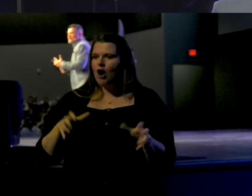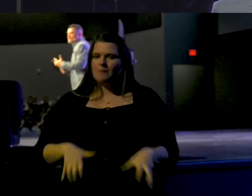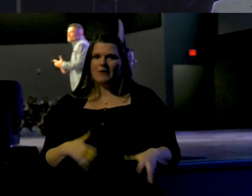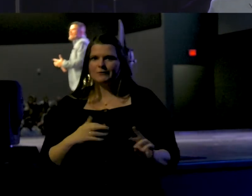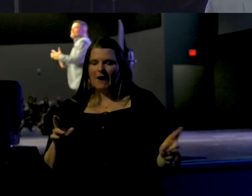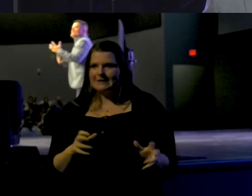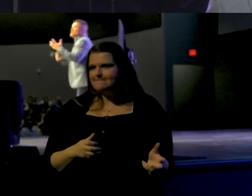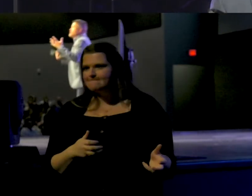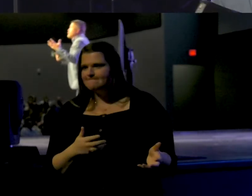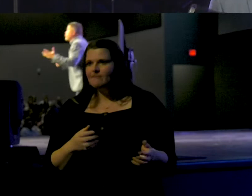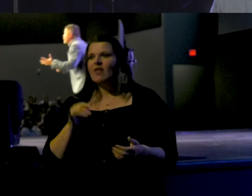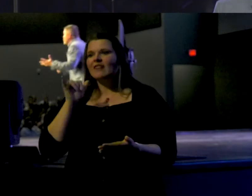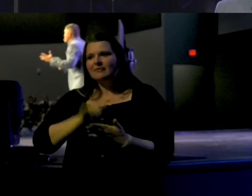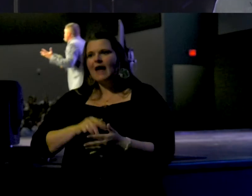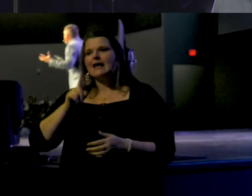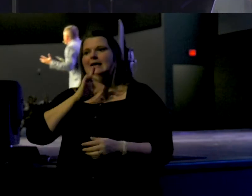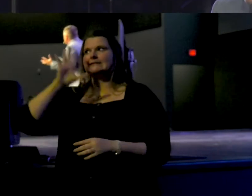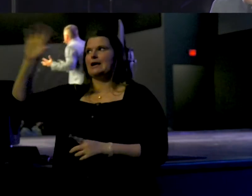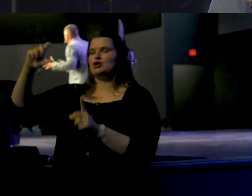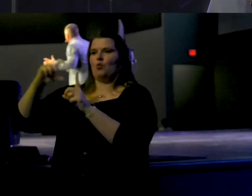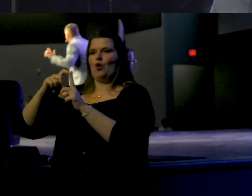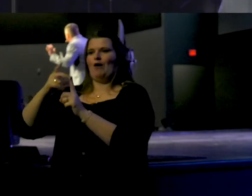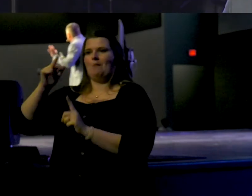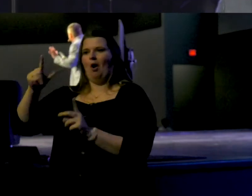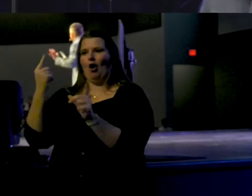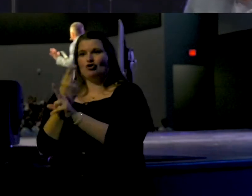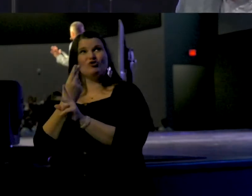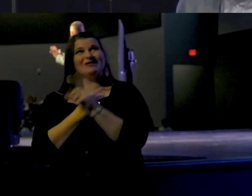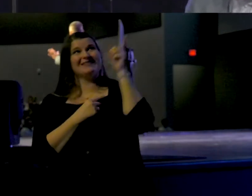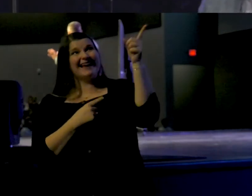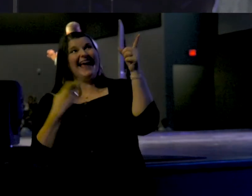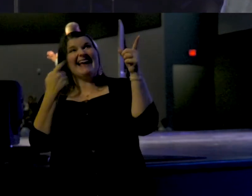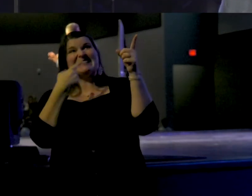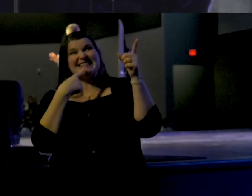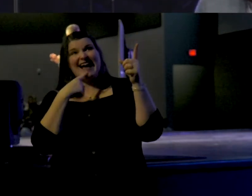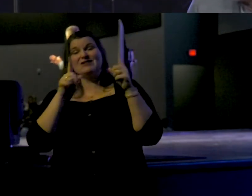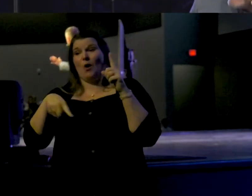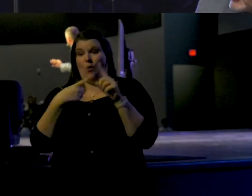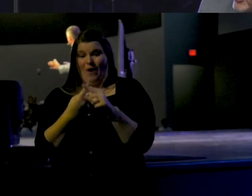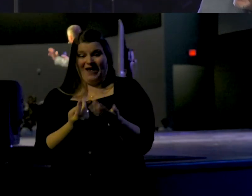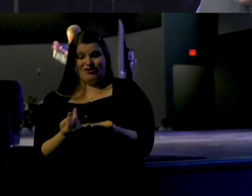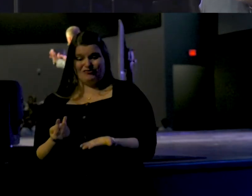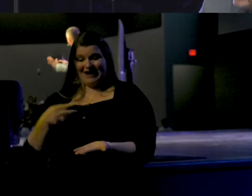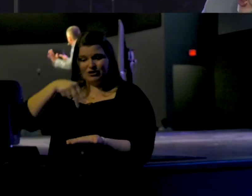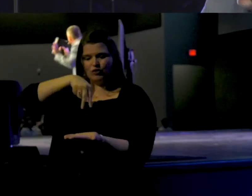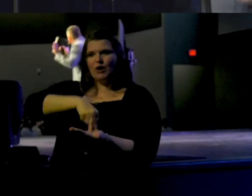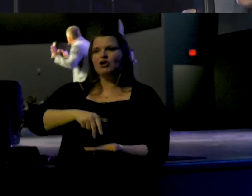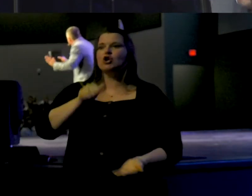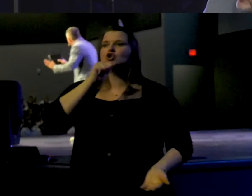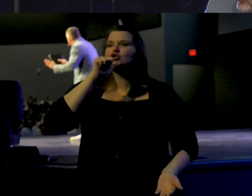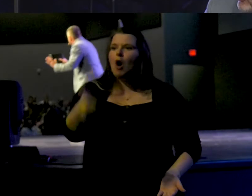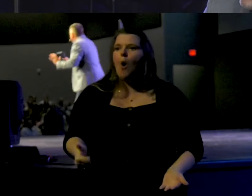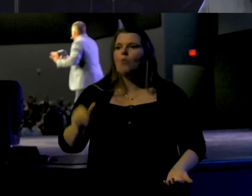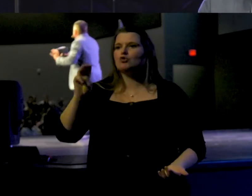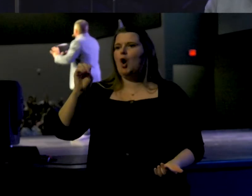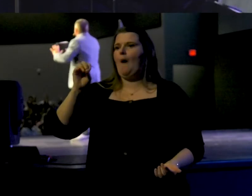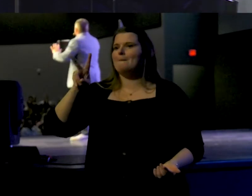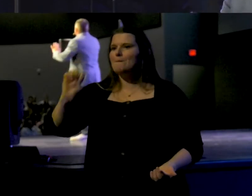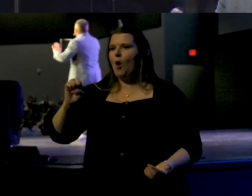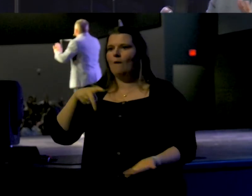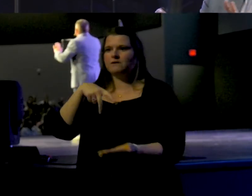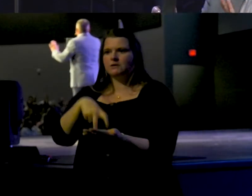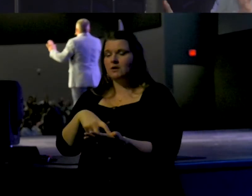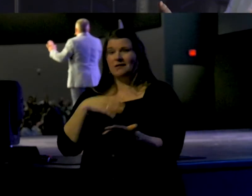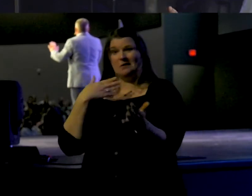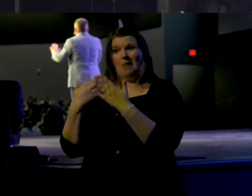in your body. This is the word Paul used. Paul says when it comes to the resurrection, don't move. No matter